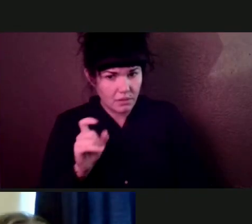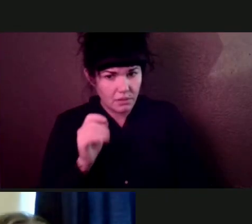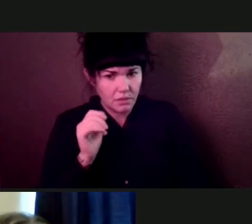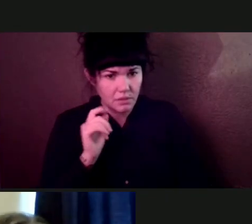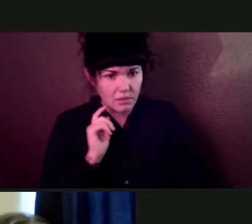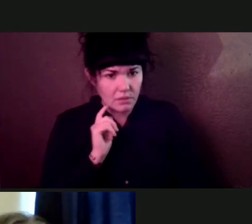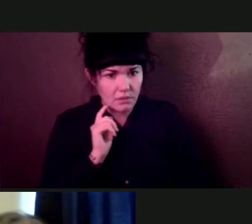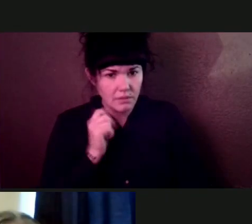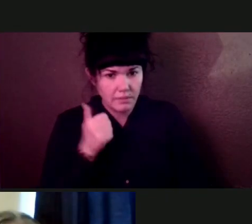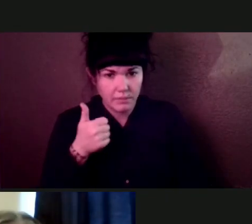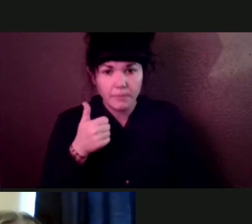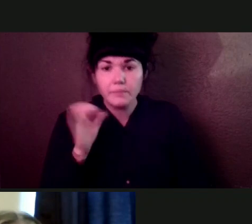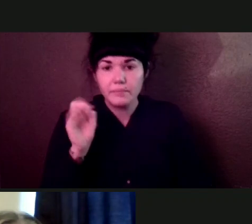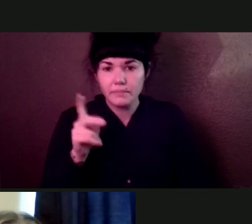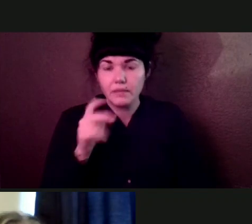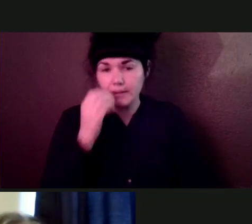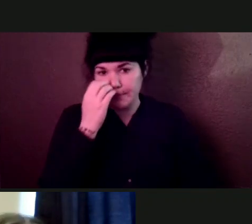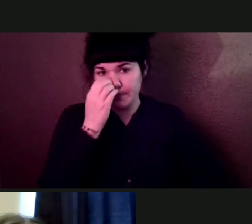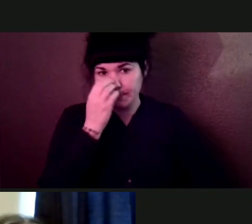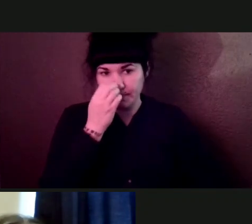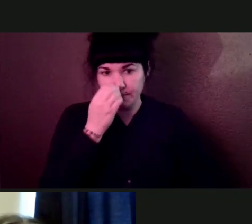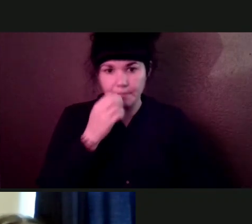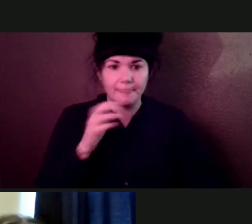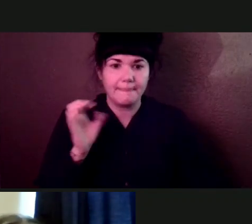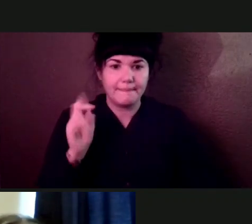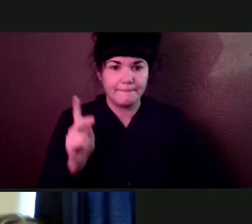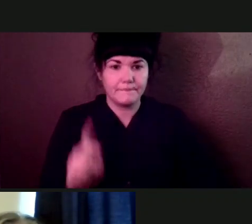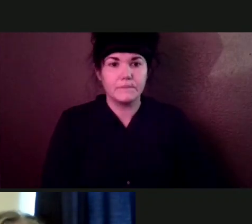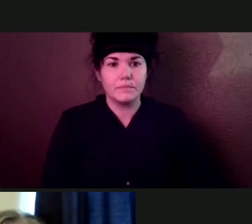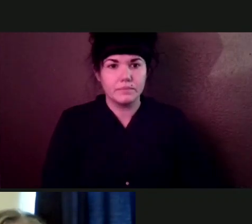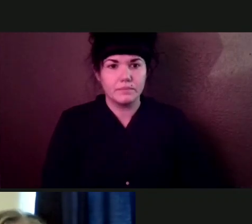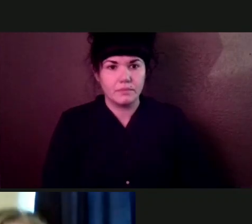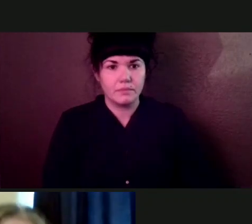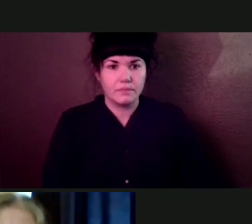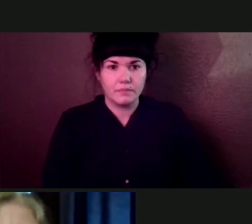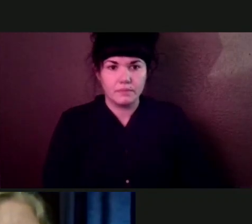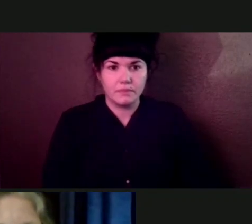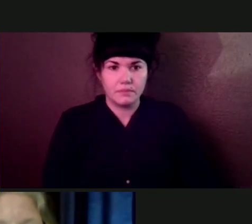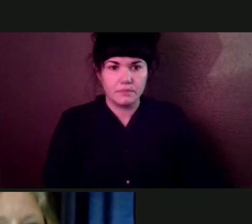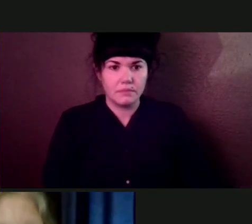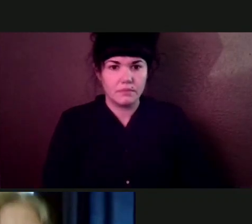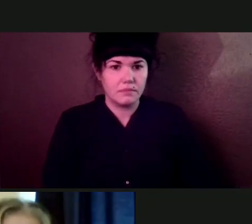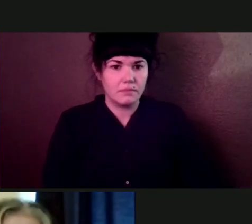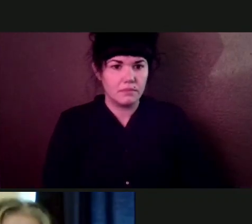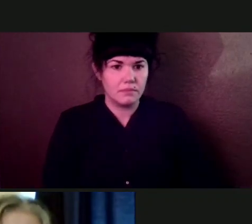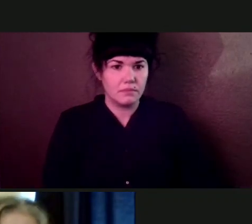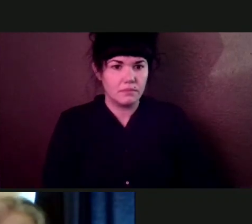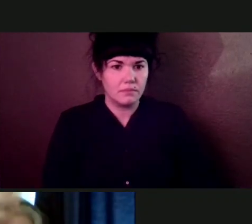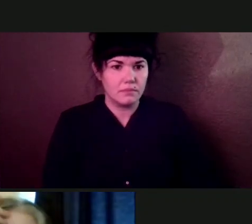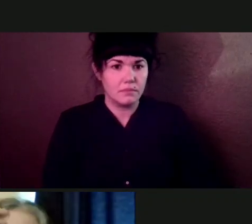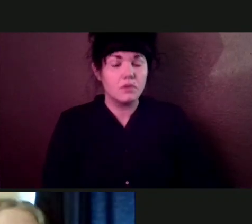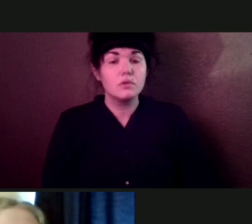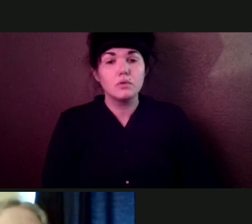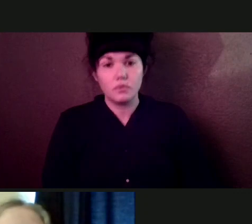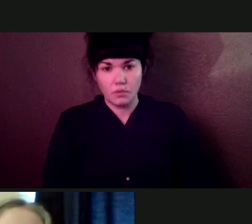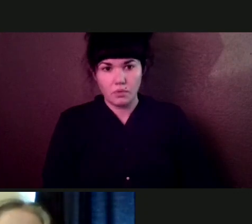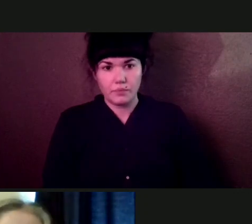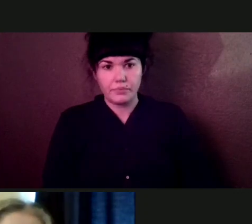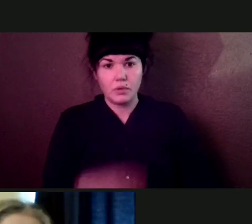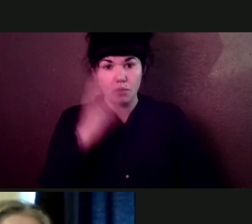Thumbs up. Okay. Okay. So, um, with a federally insured property,